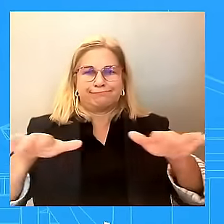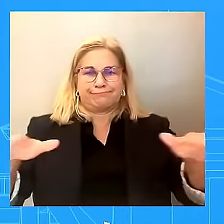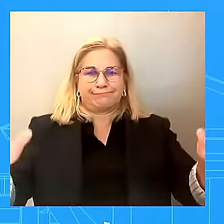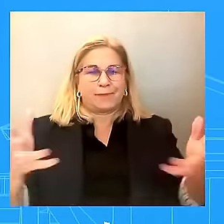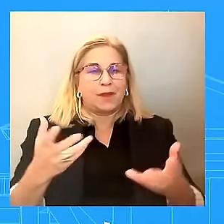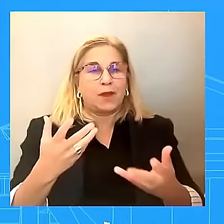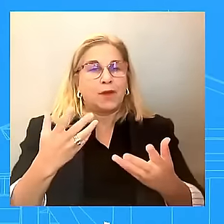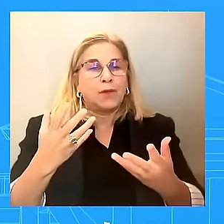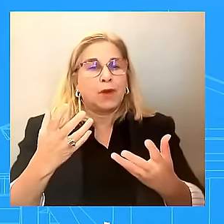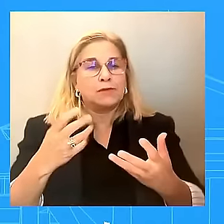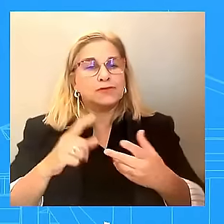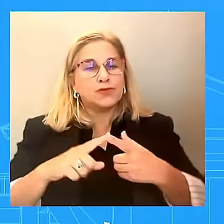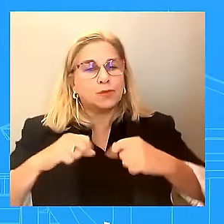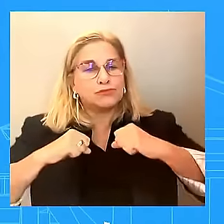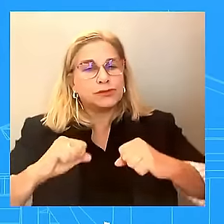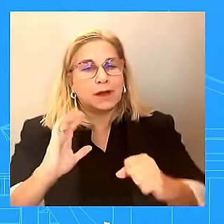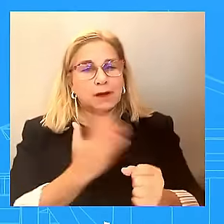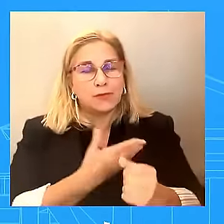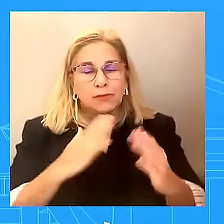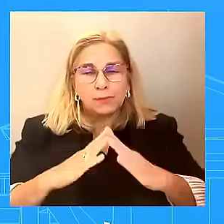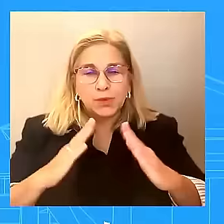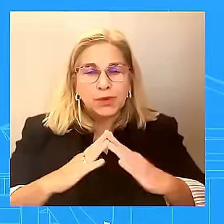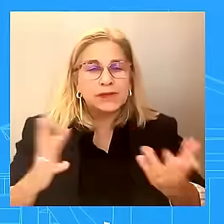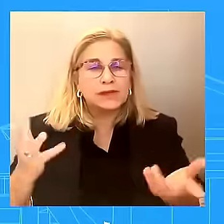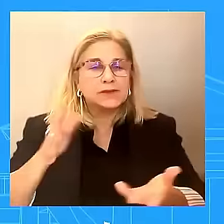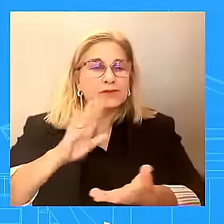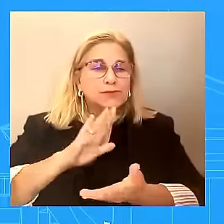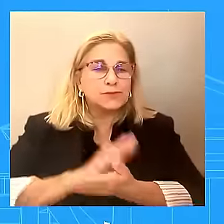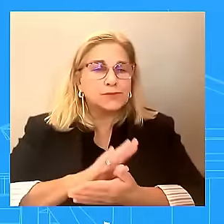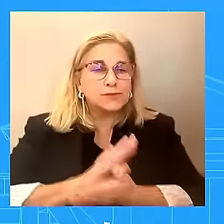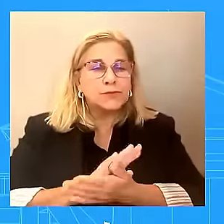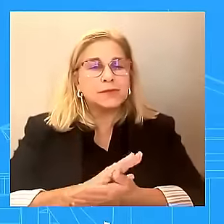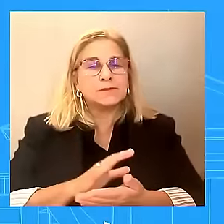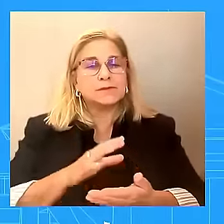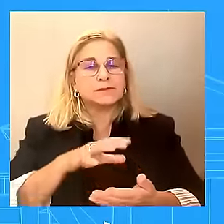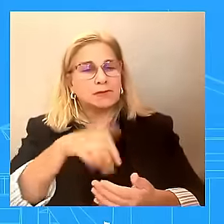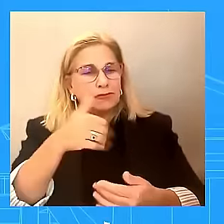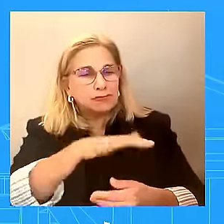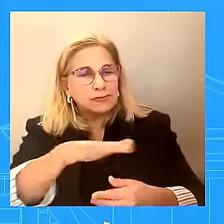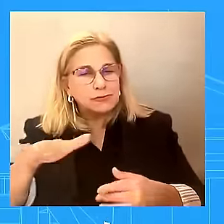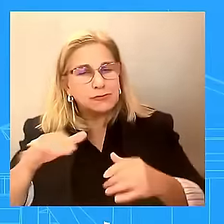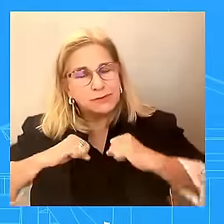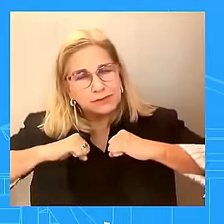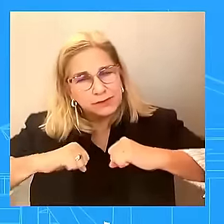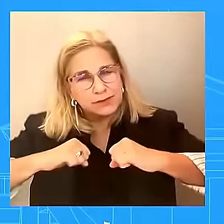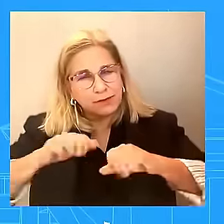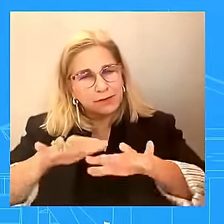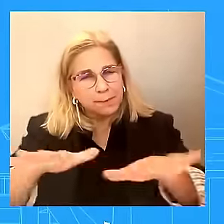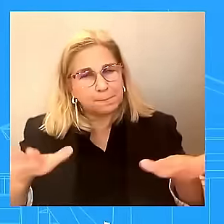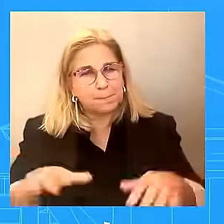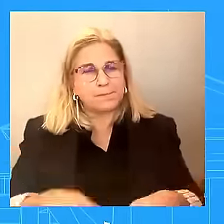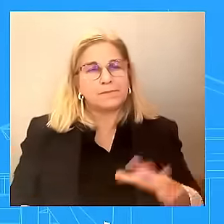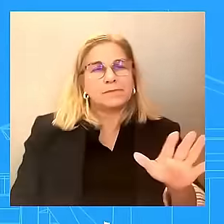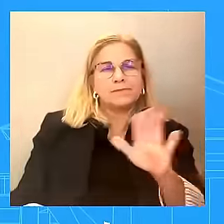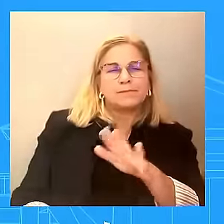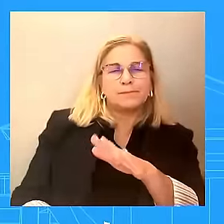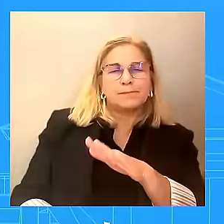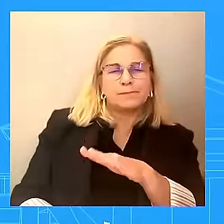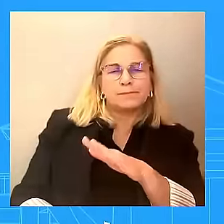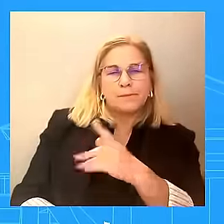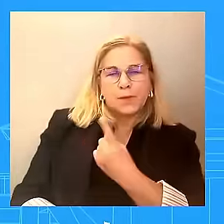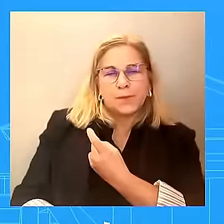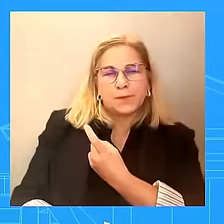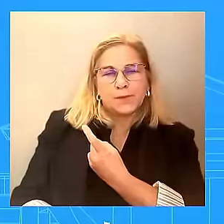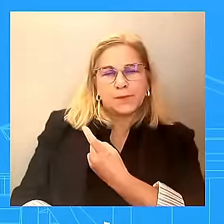to stay laser-focused on this issue. Okay. One other quick thing. As you know, Ukraine wants to fire long-range weapons into